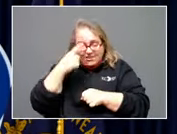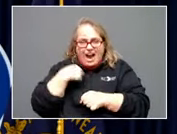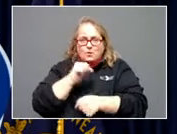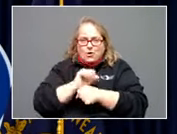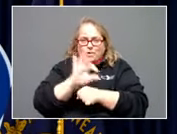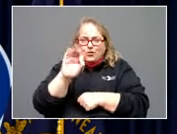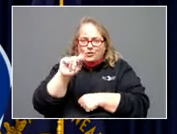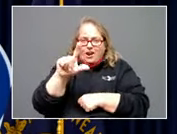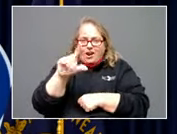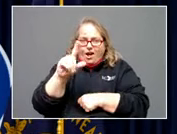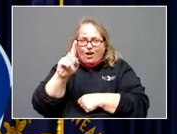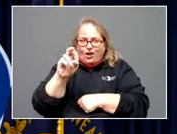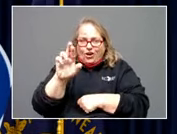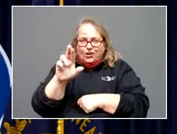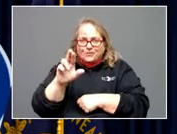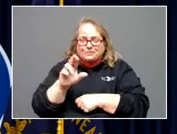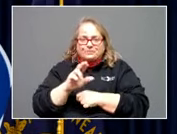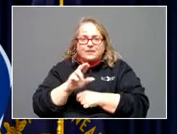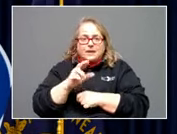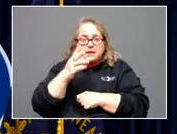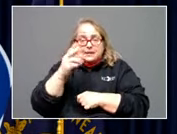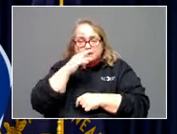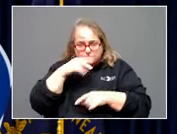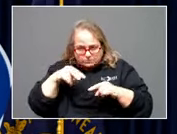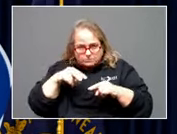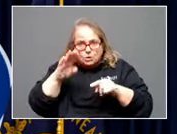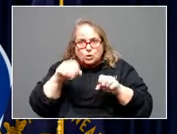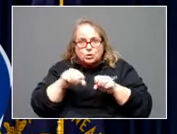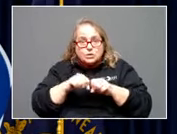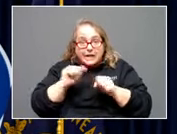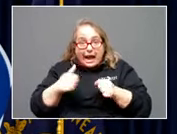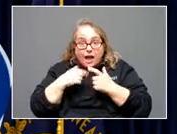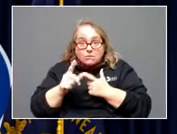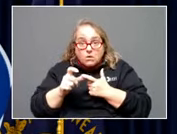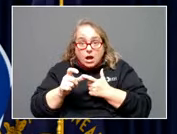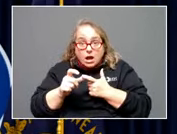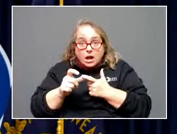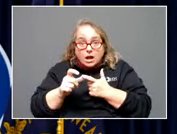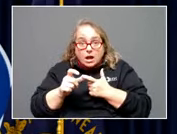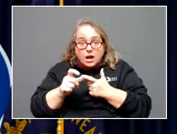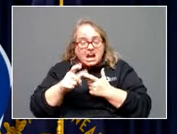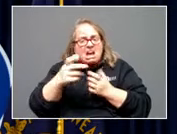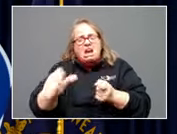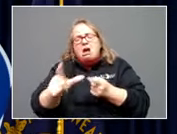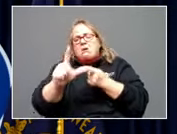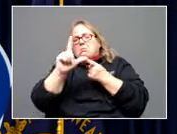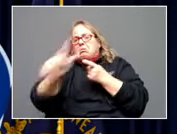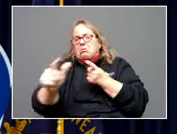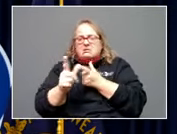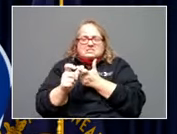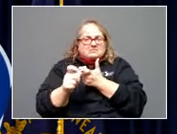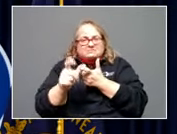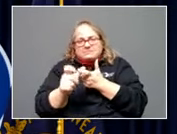And he looked at him and said, can I run at him? And he just starts to take it off around the crowd. I mean,